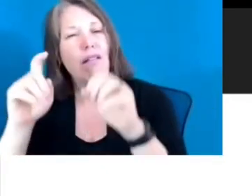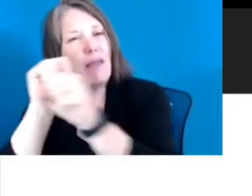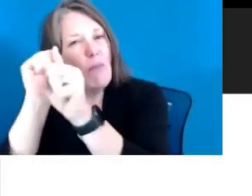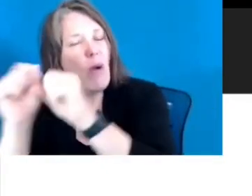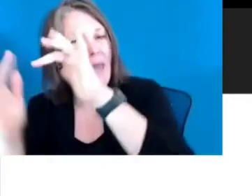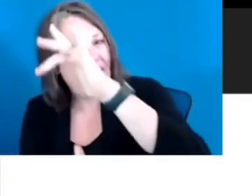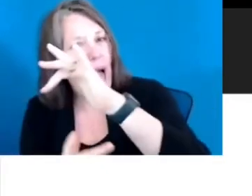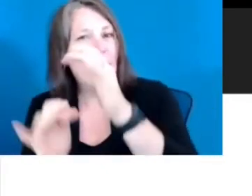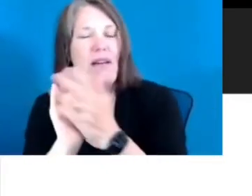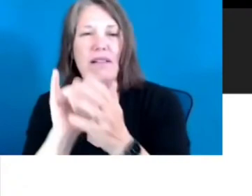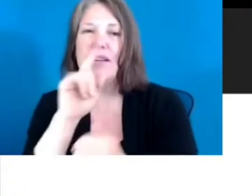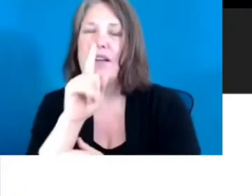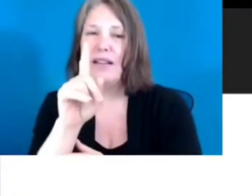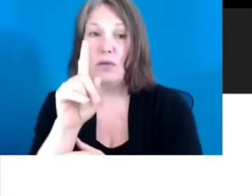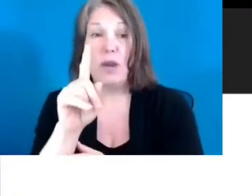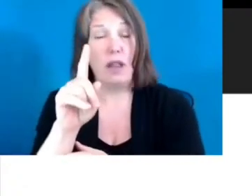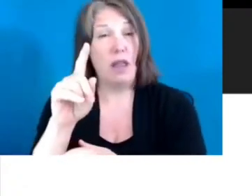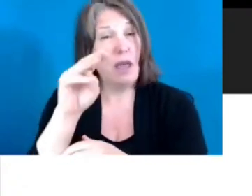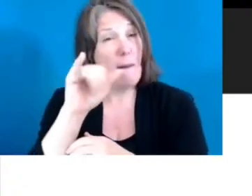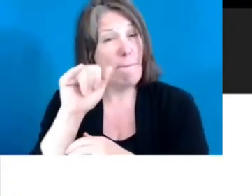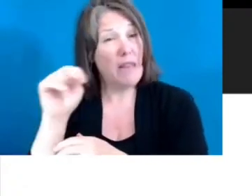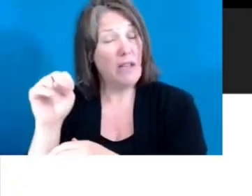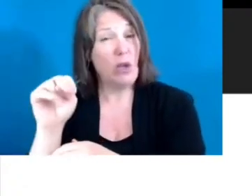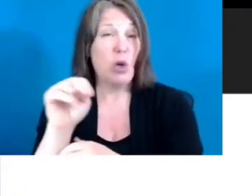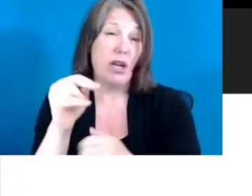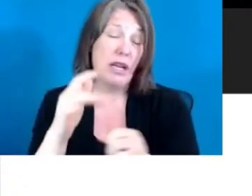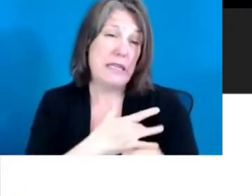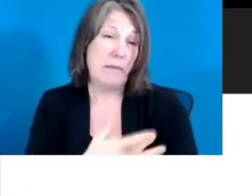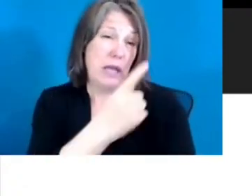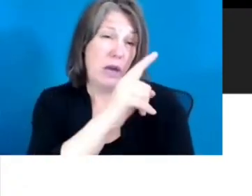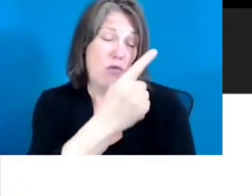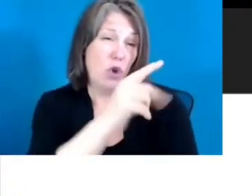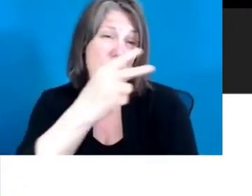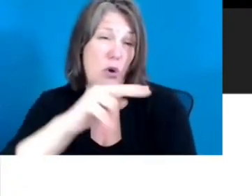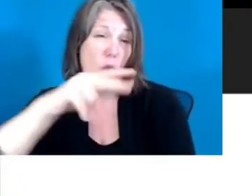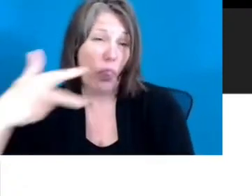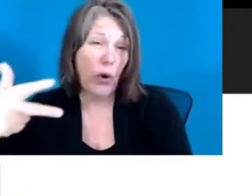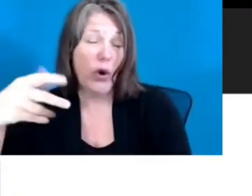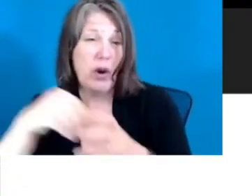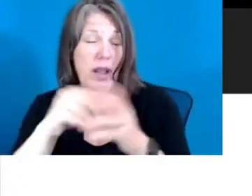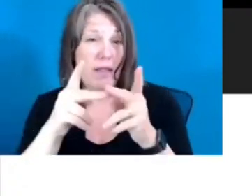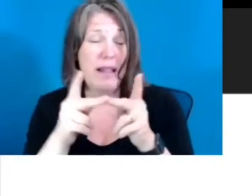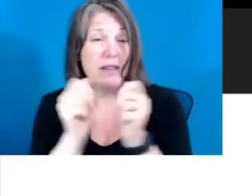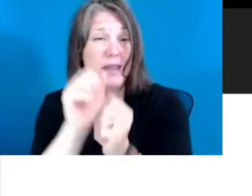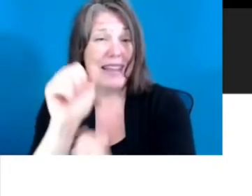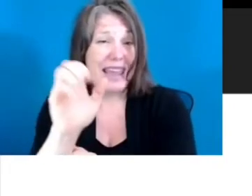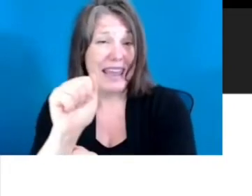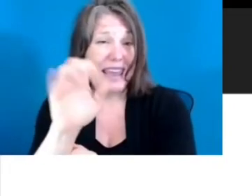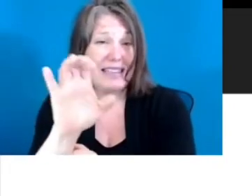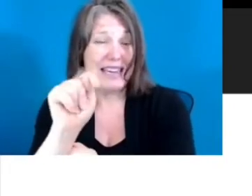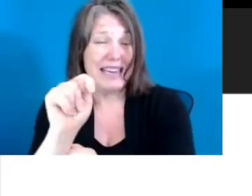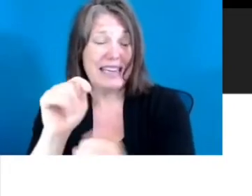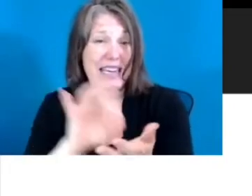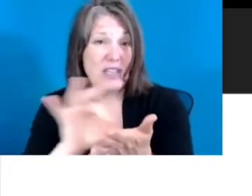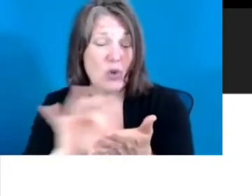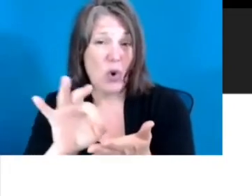real. Minnesota usually is one, two, or third in the country in ACT scores. We're